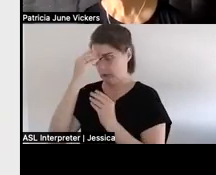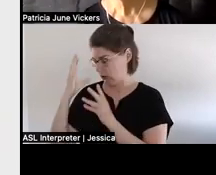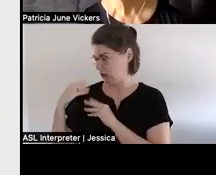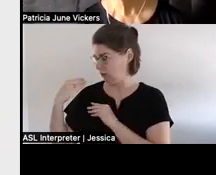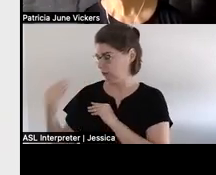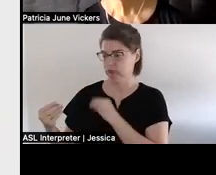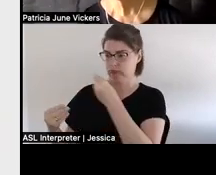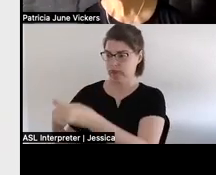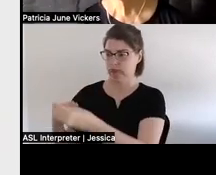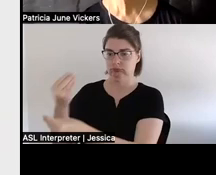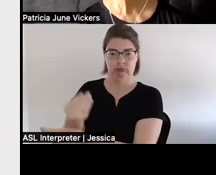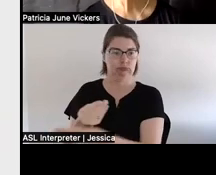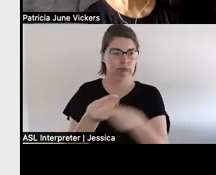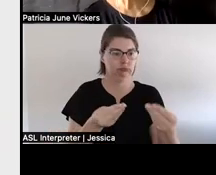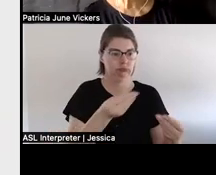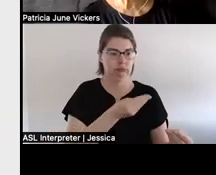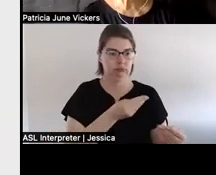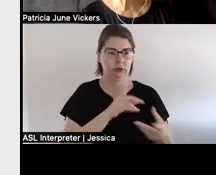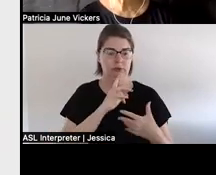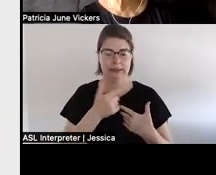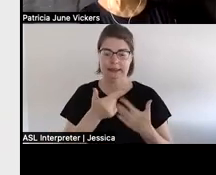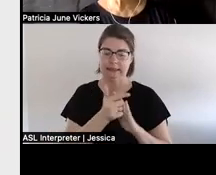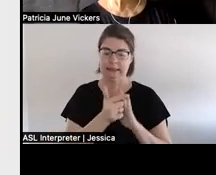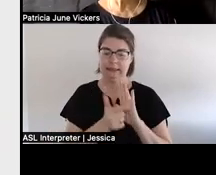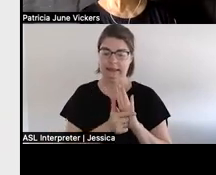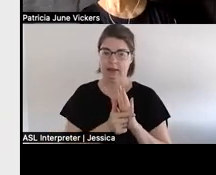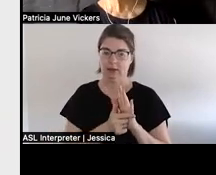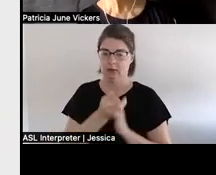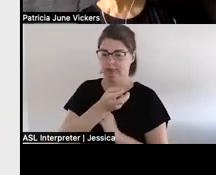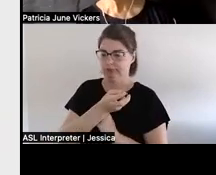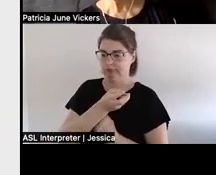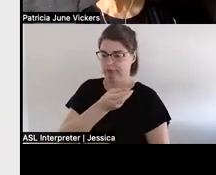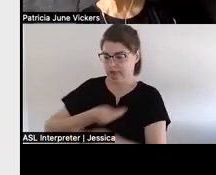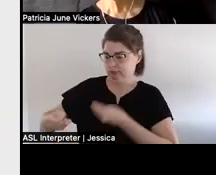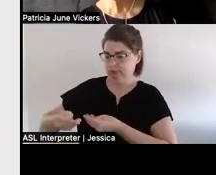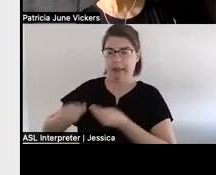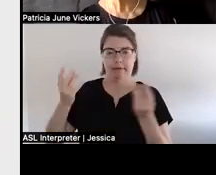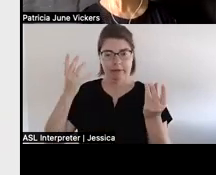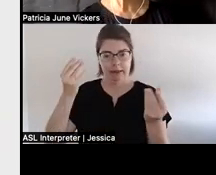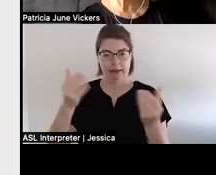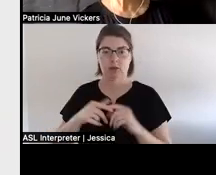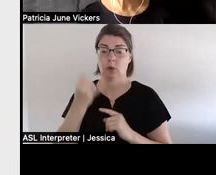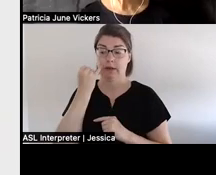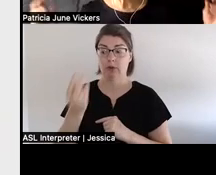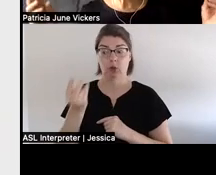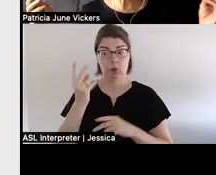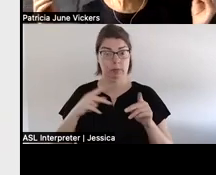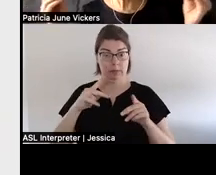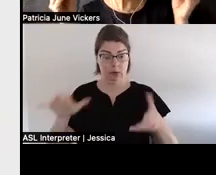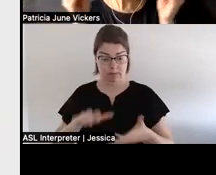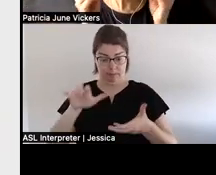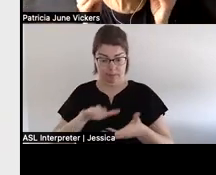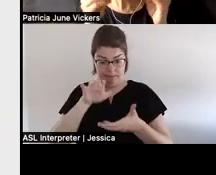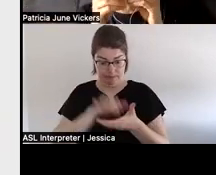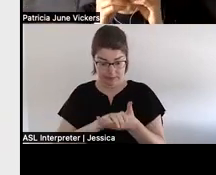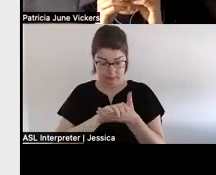legal transactions that happen so when two people are married they're bringing